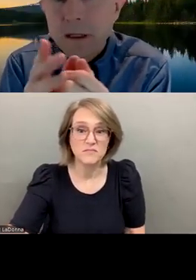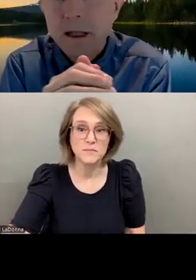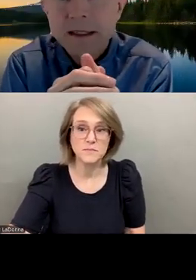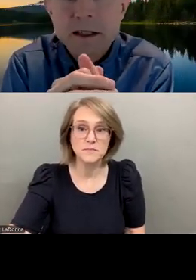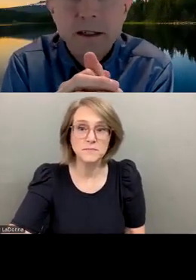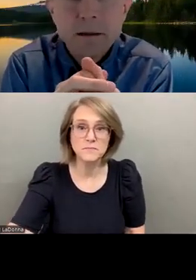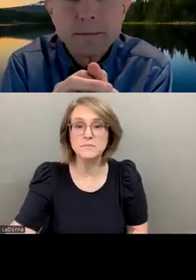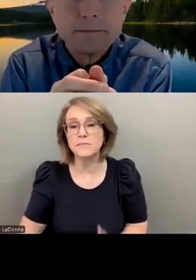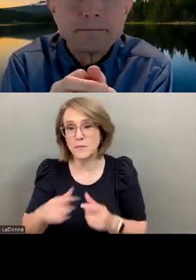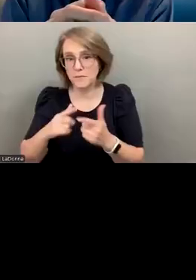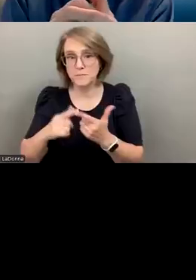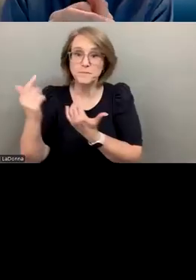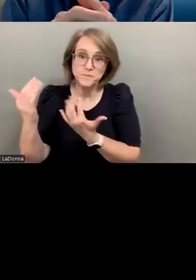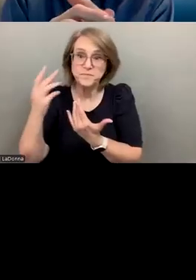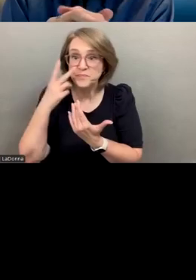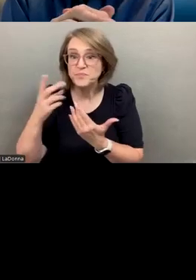There'll be a little latency here.